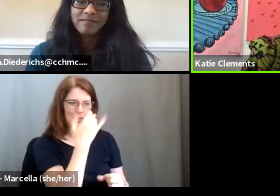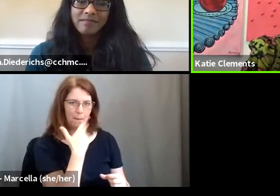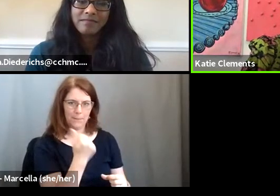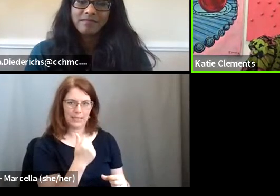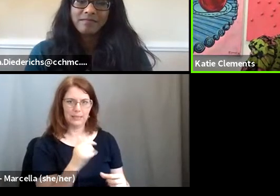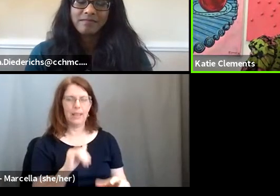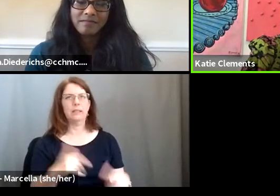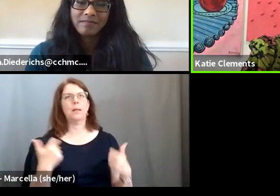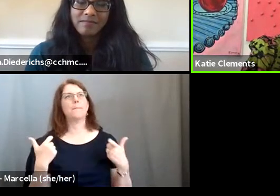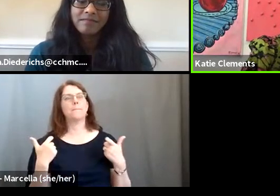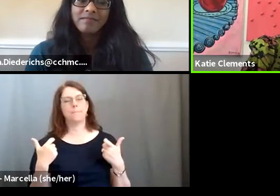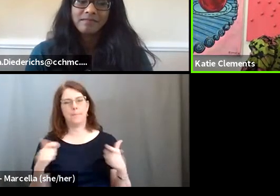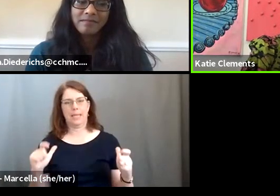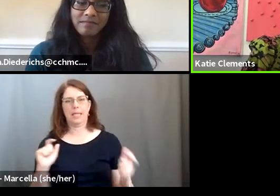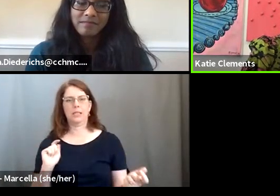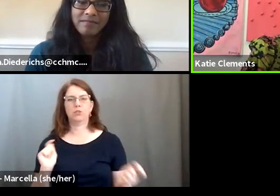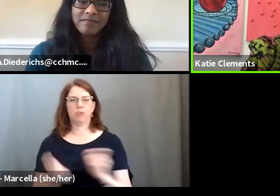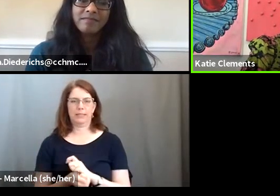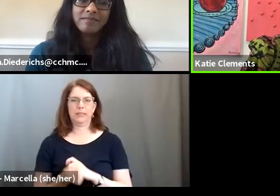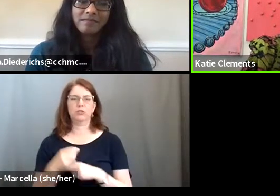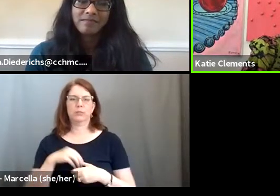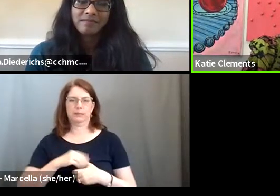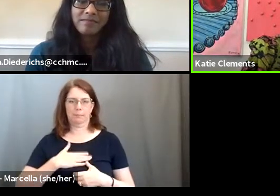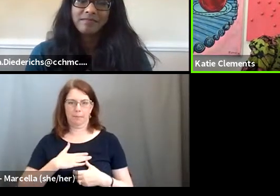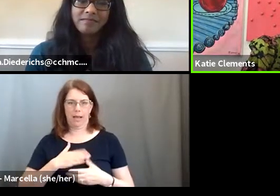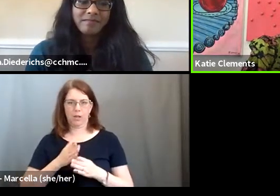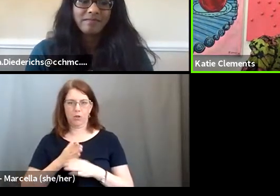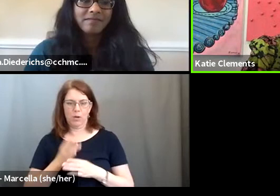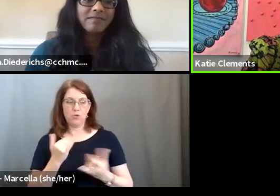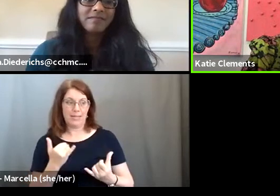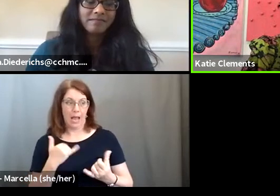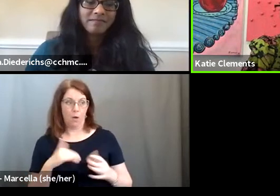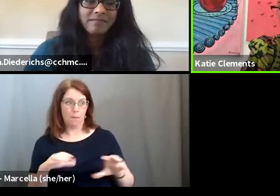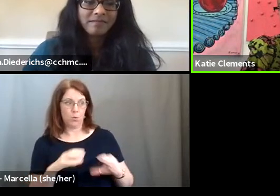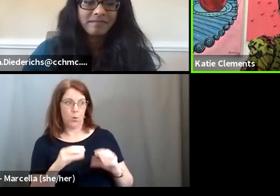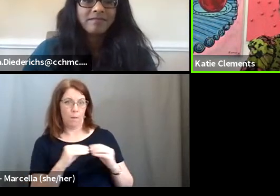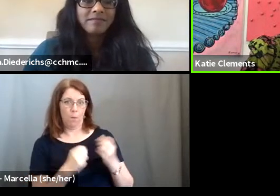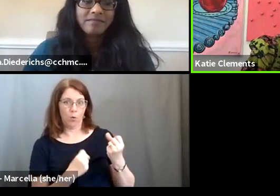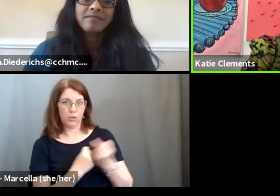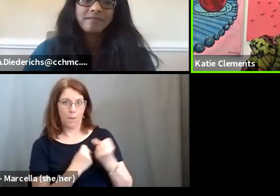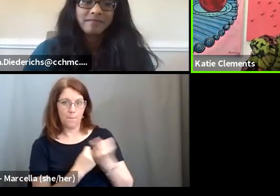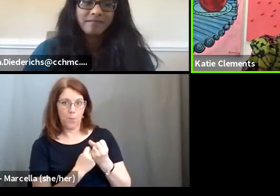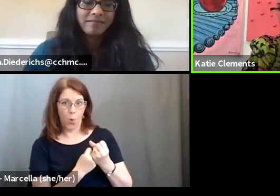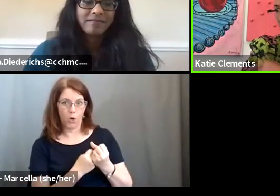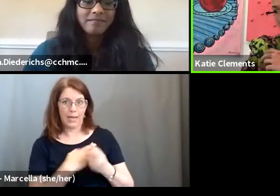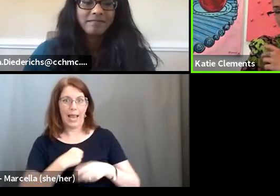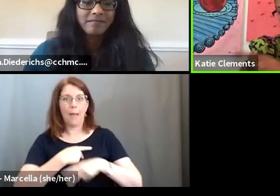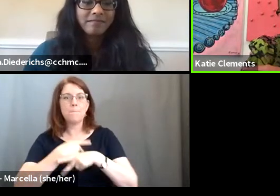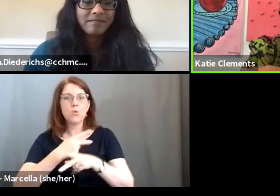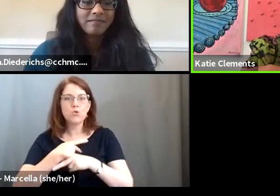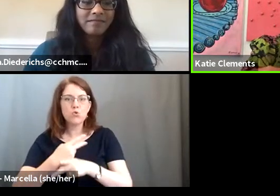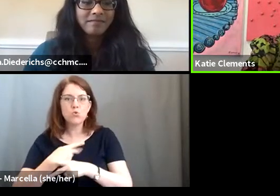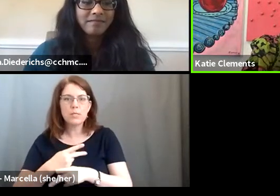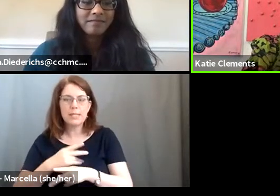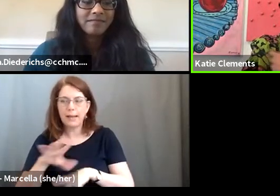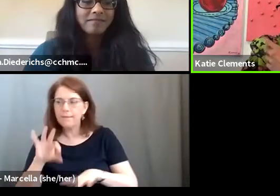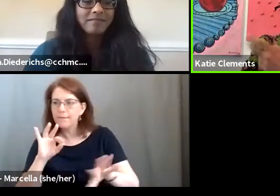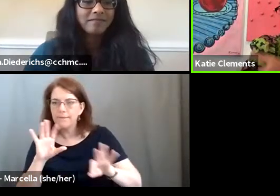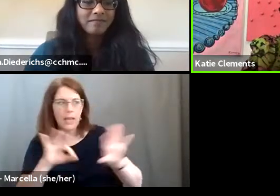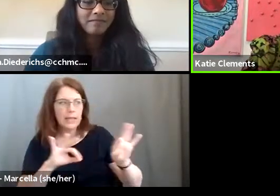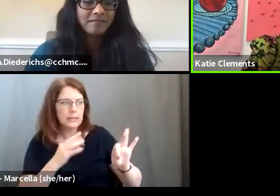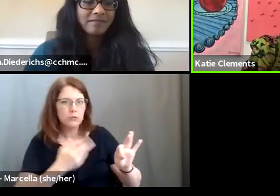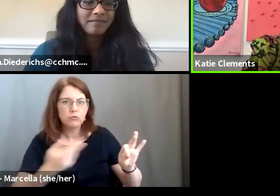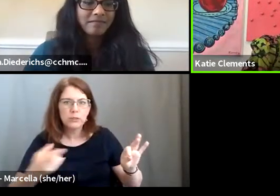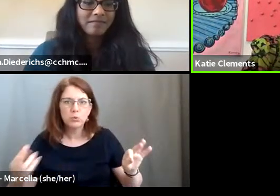biggest transition within my career is that I'm doing more supporting stuff and producing stuff and finding people resources